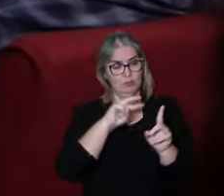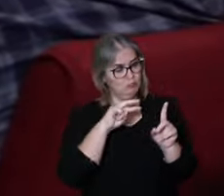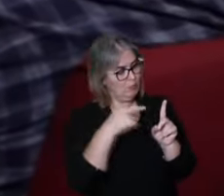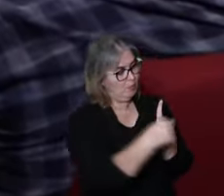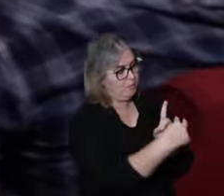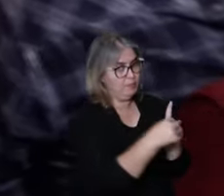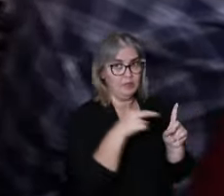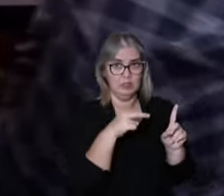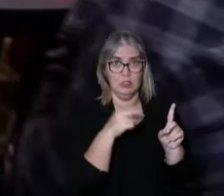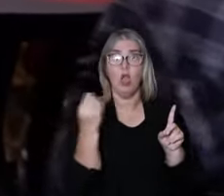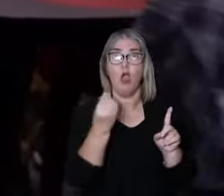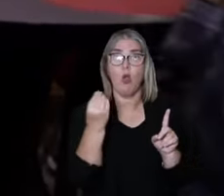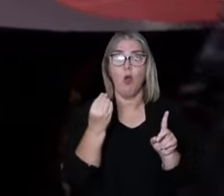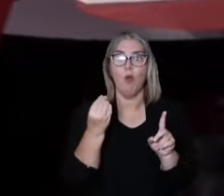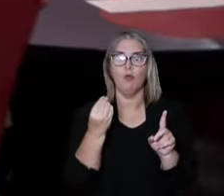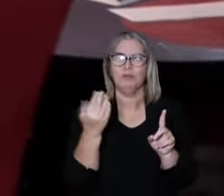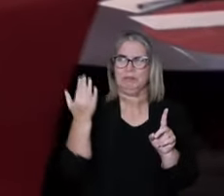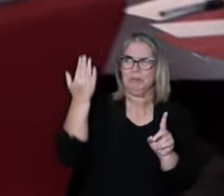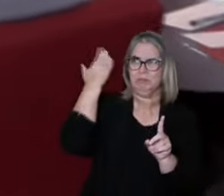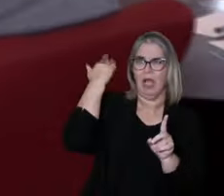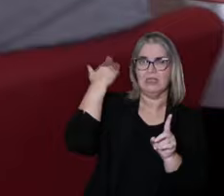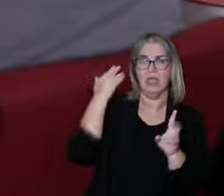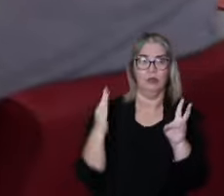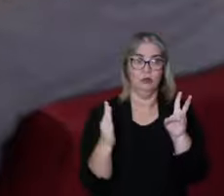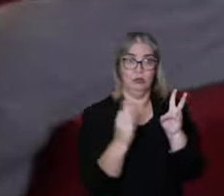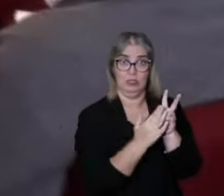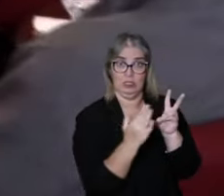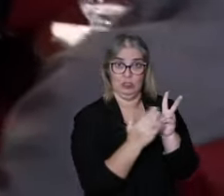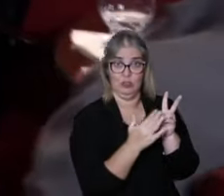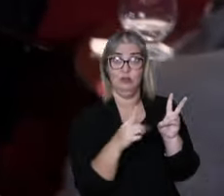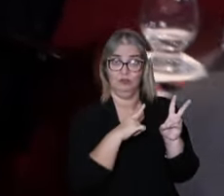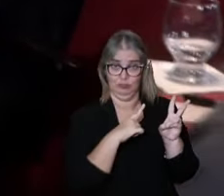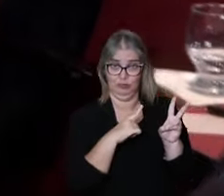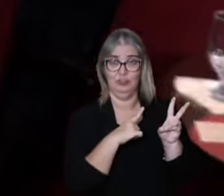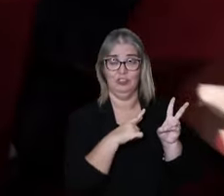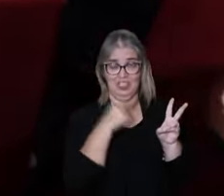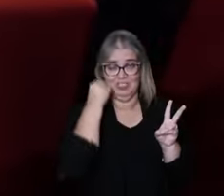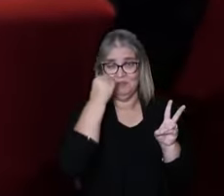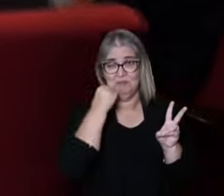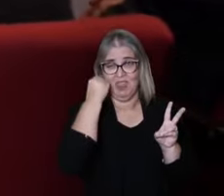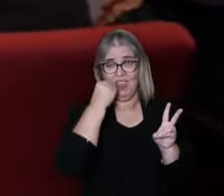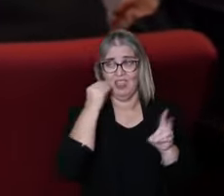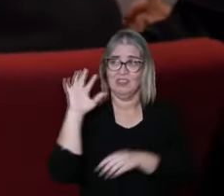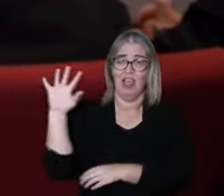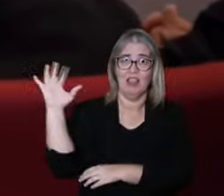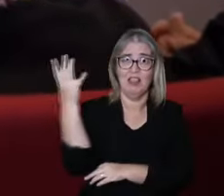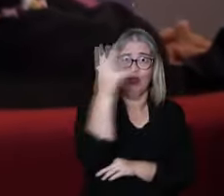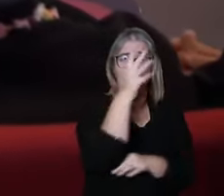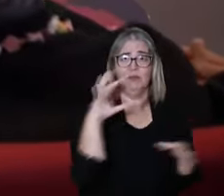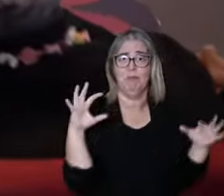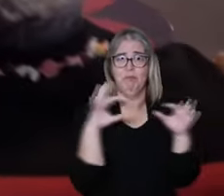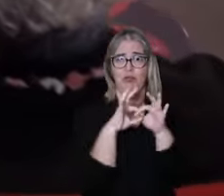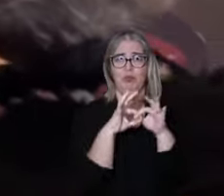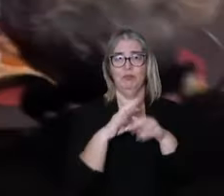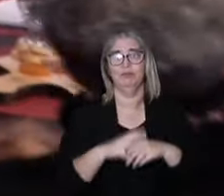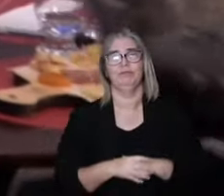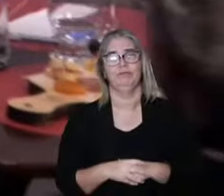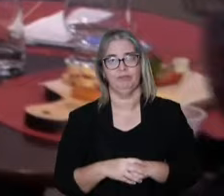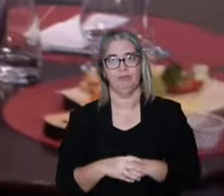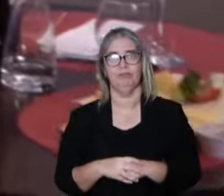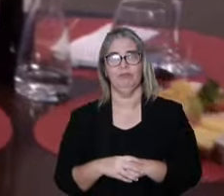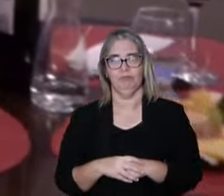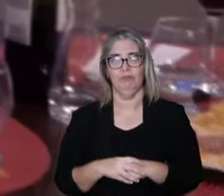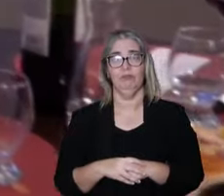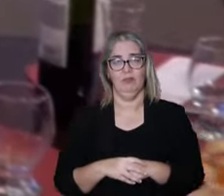perspective of our regionary people, of integration with nature.